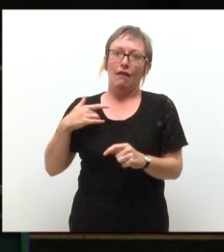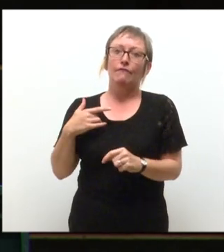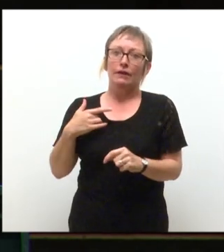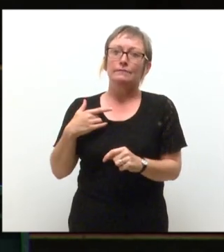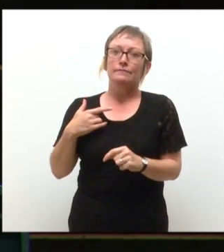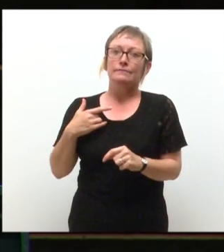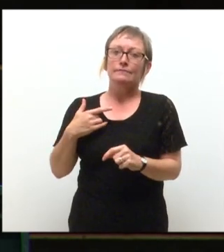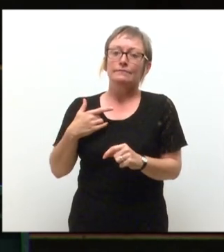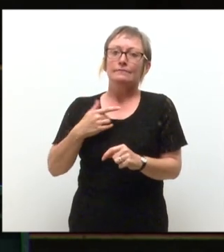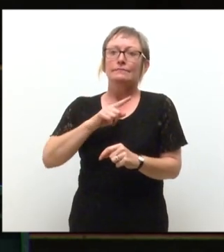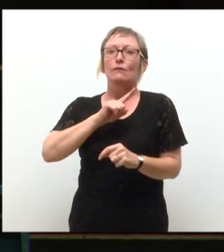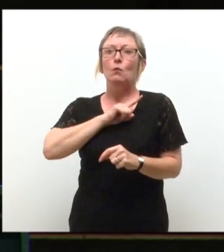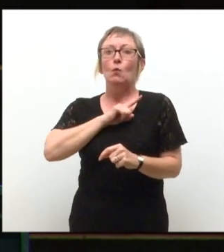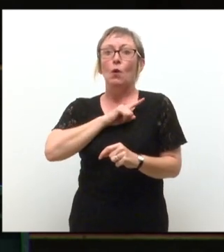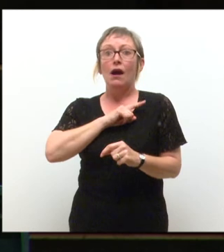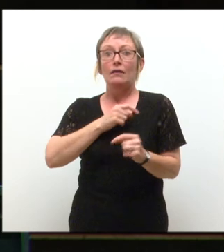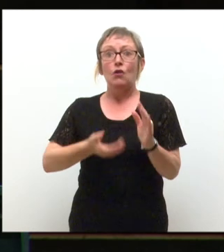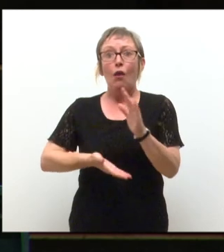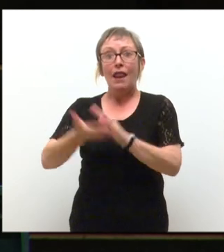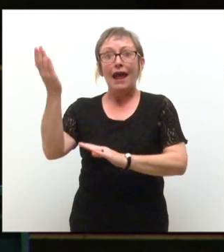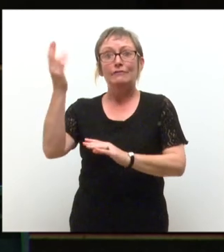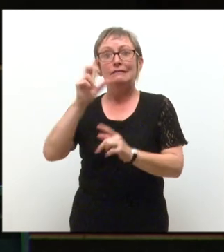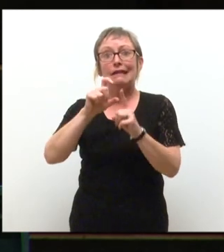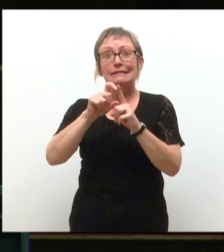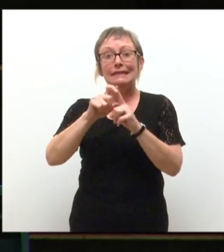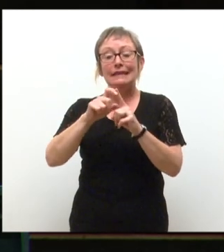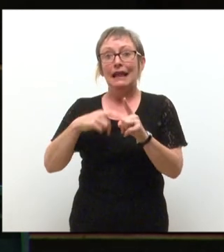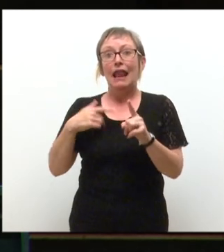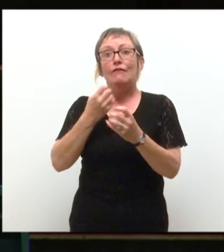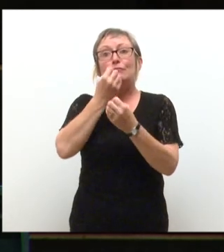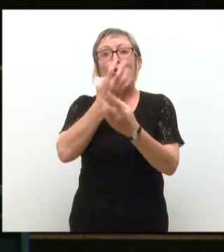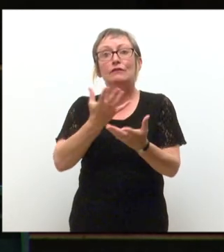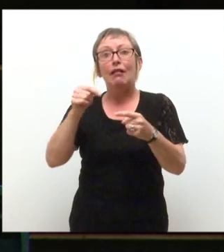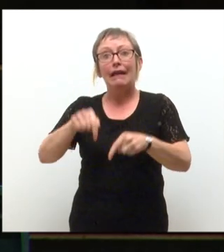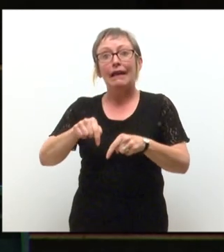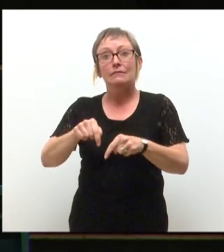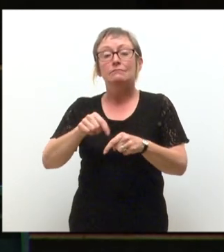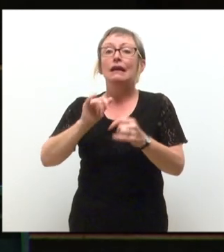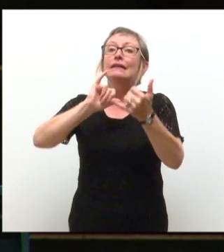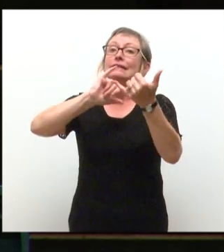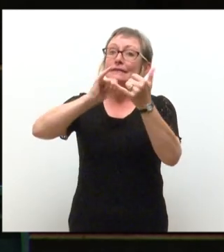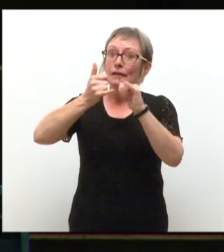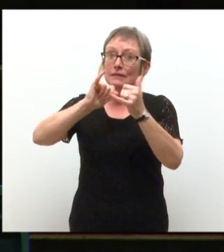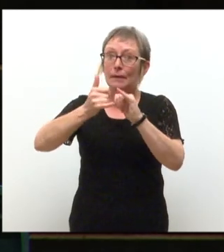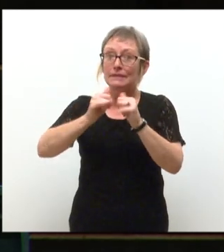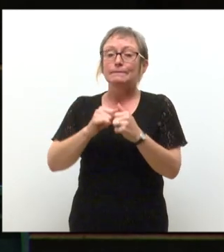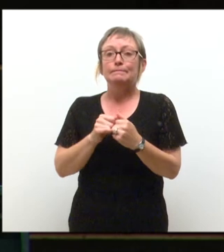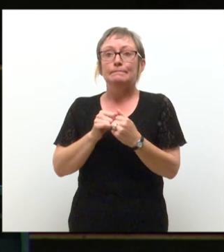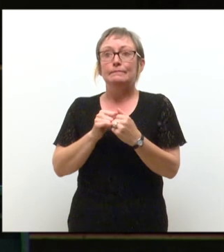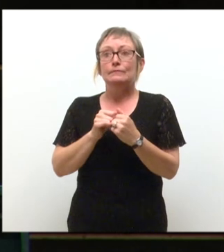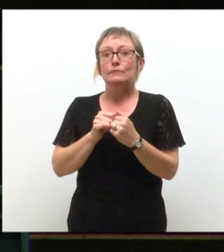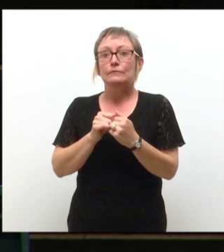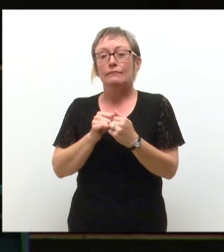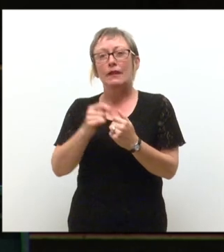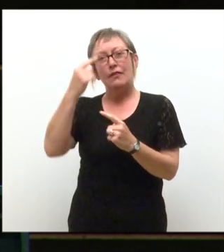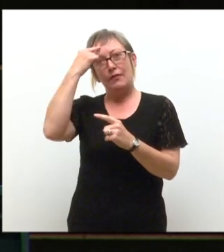And there is a reason why I still haven't left MD. Life is beautiful here, sometimes, not always, but sometimes. My recommendations to you,